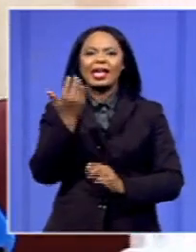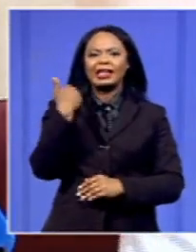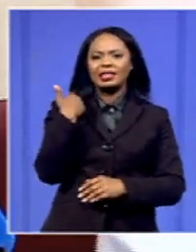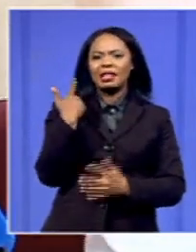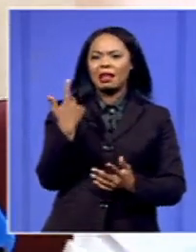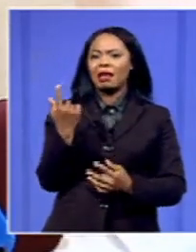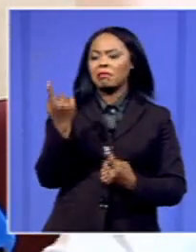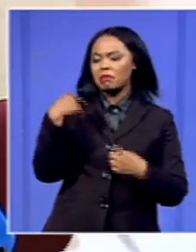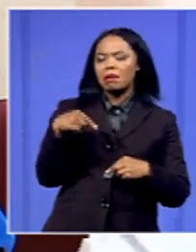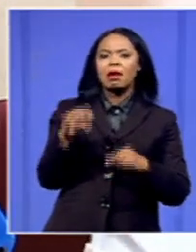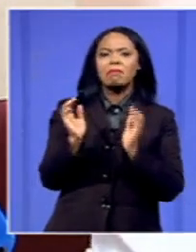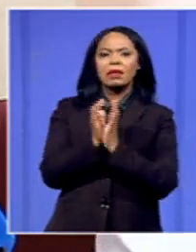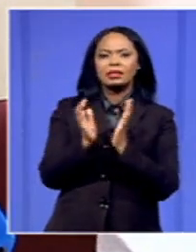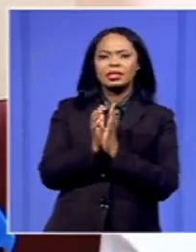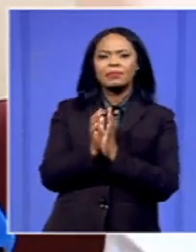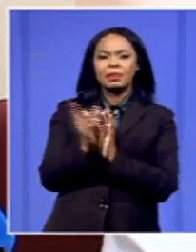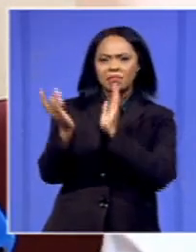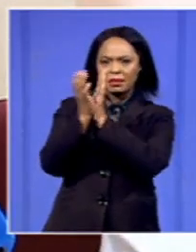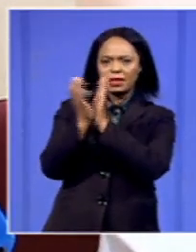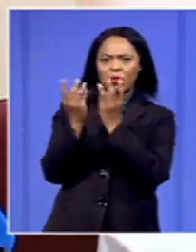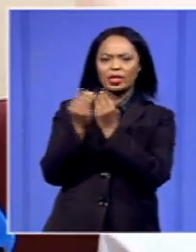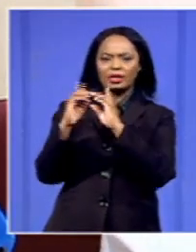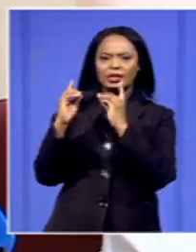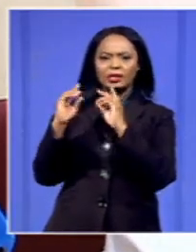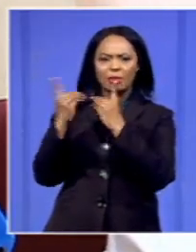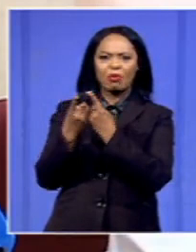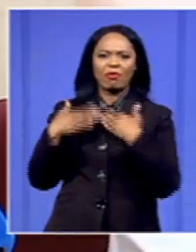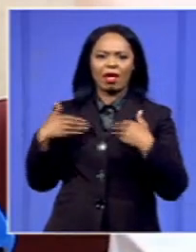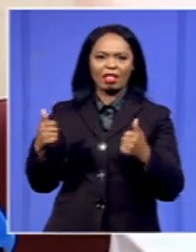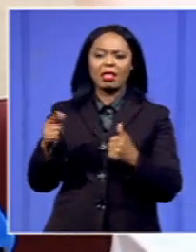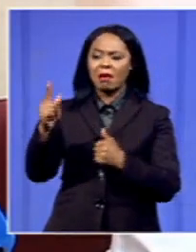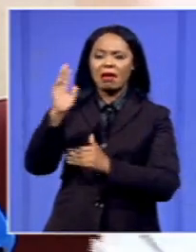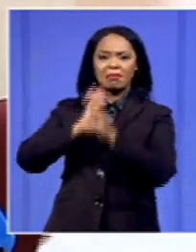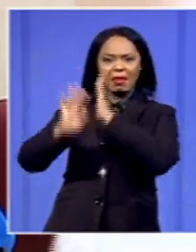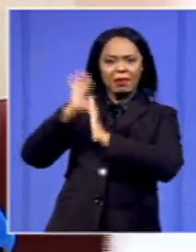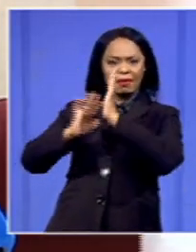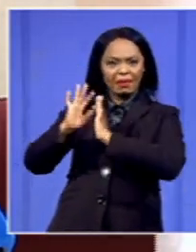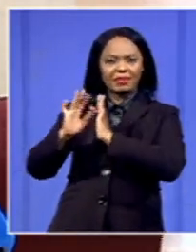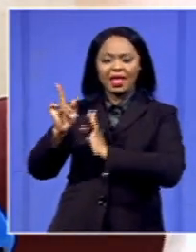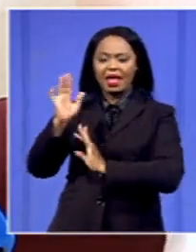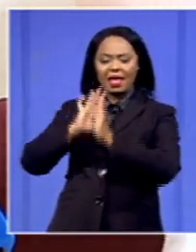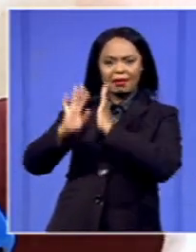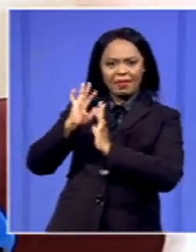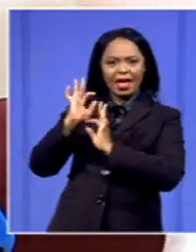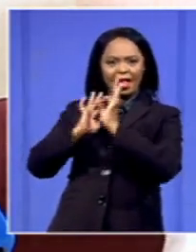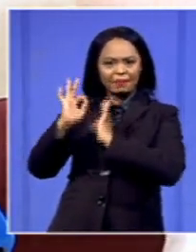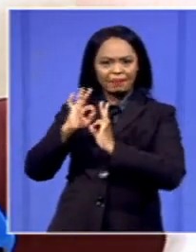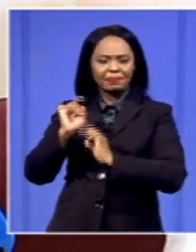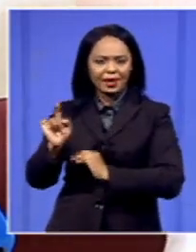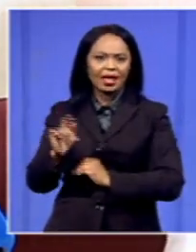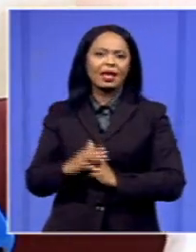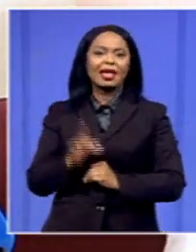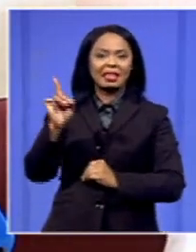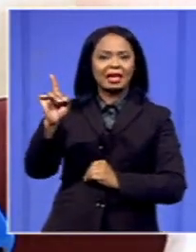meeting with the Department of Health where they demonstrated to us, where they were trying to demonstrate to us that